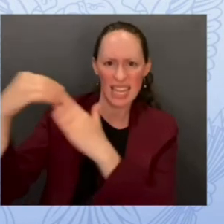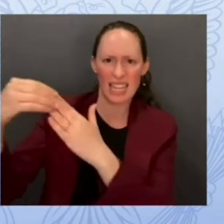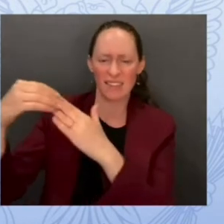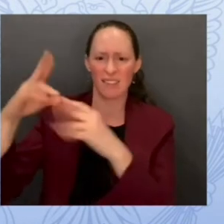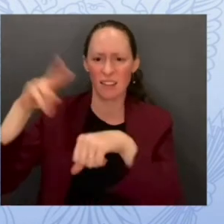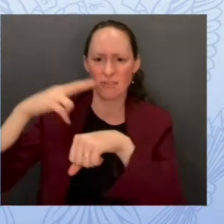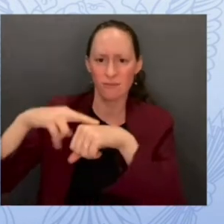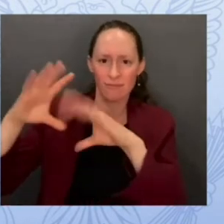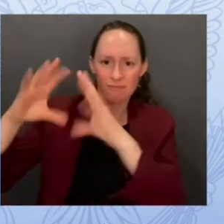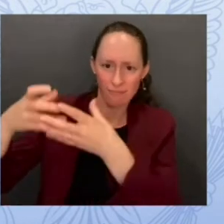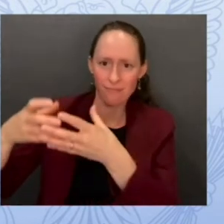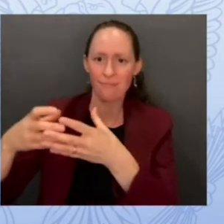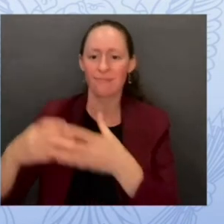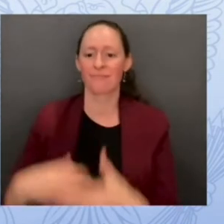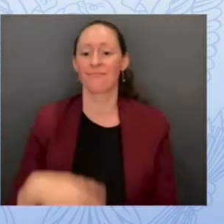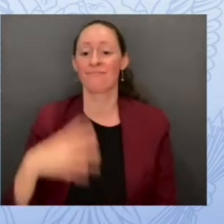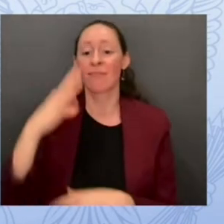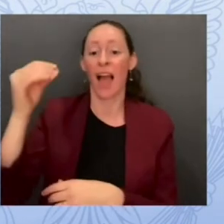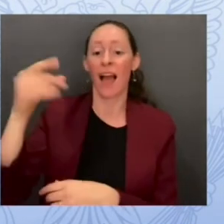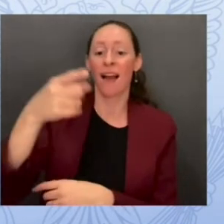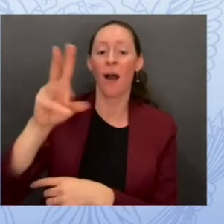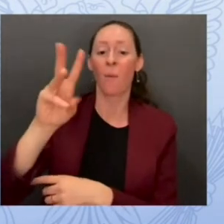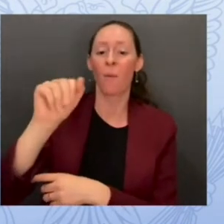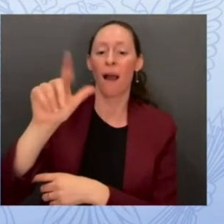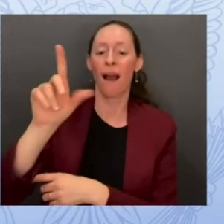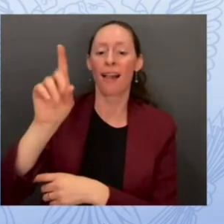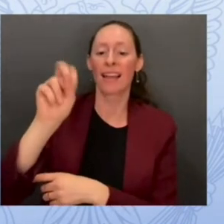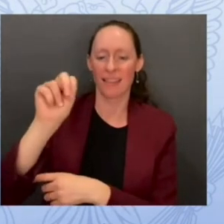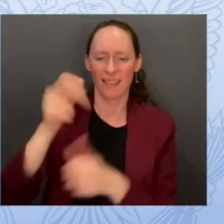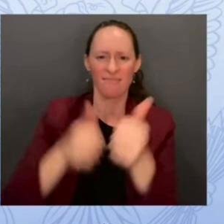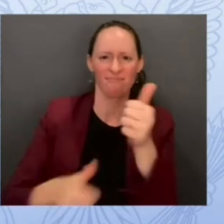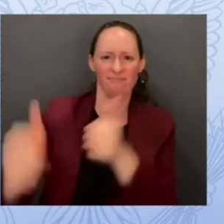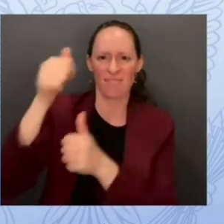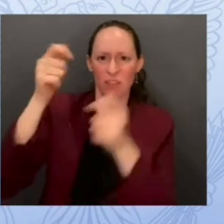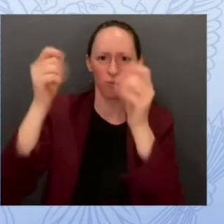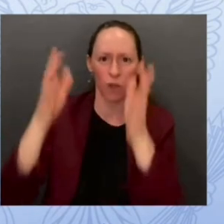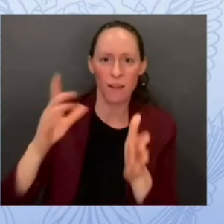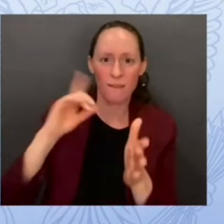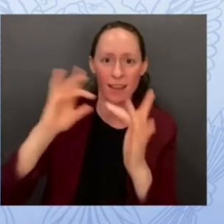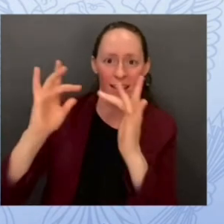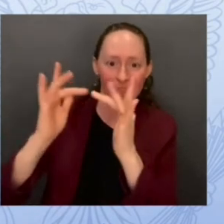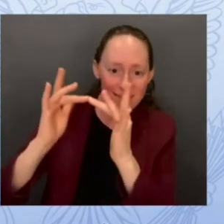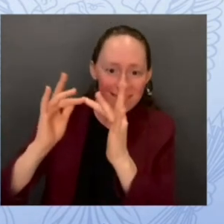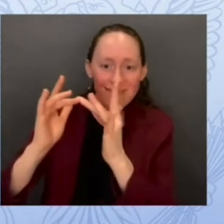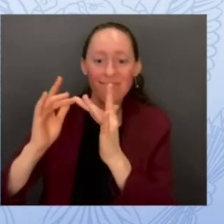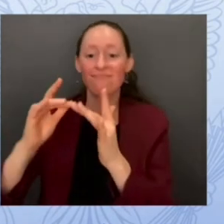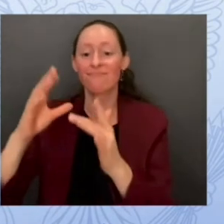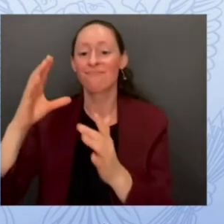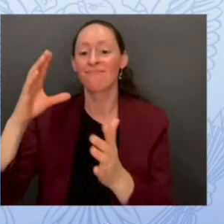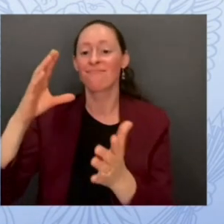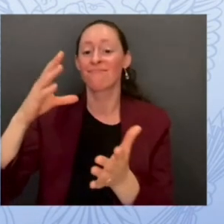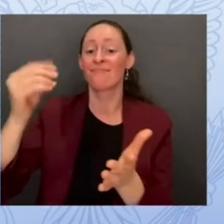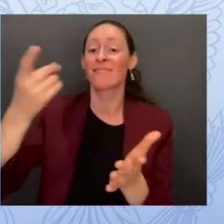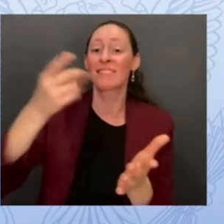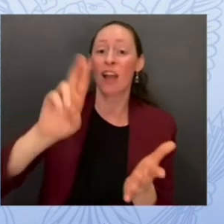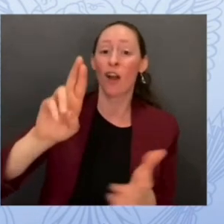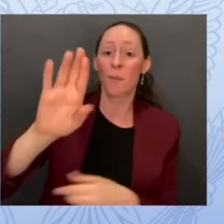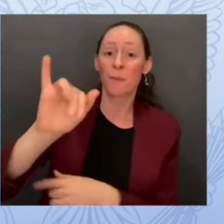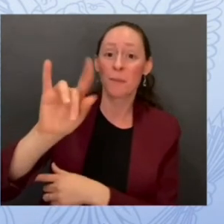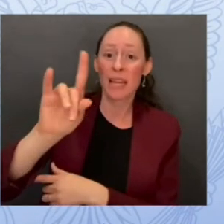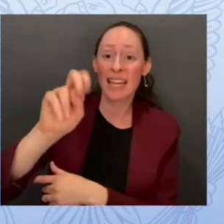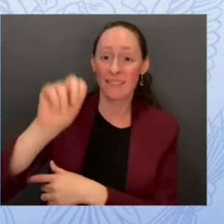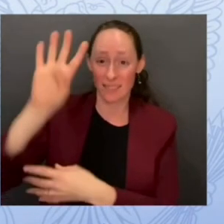reschedule putting this on Dr. Biden's and the secretary's calendars represents really the priority that keeping kids safe